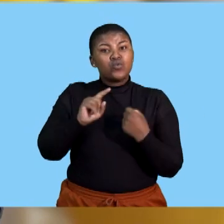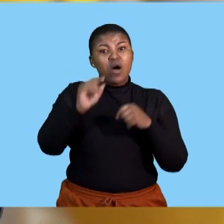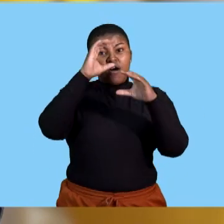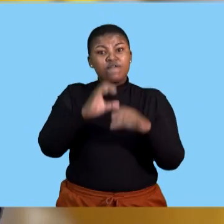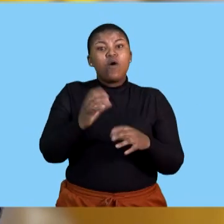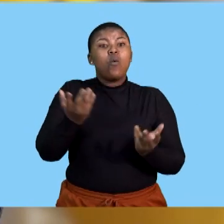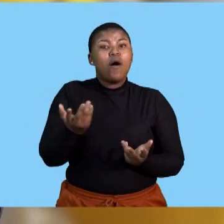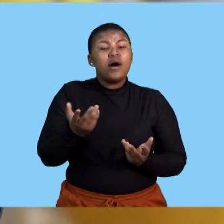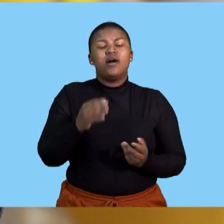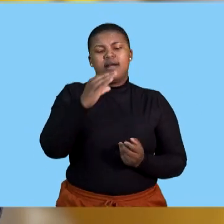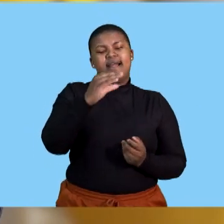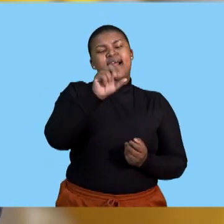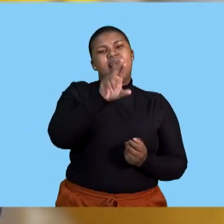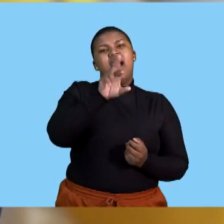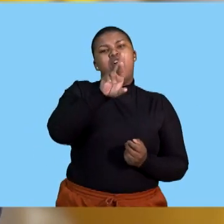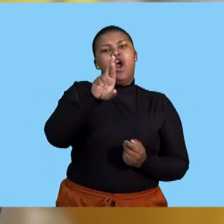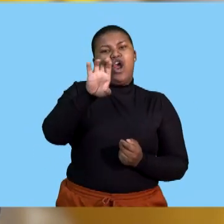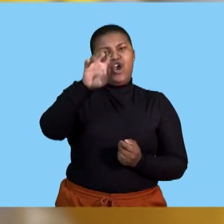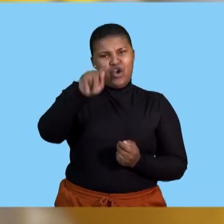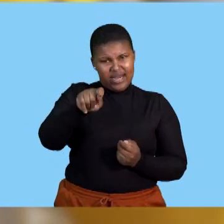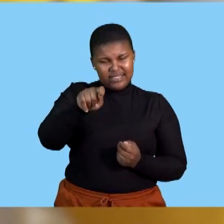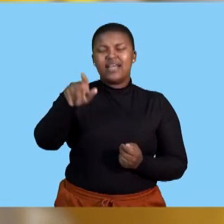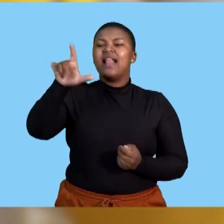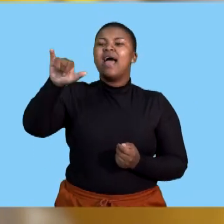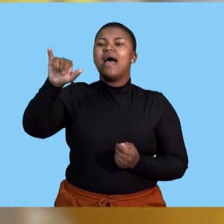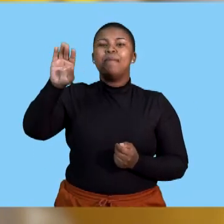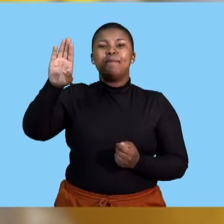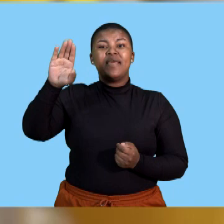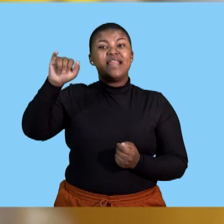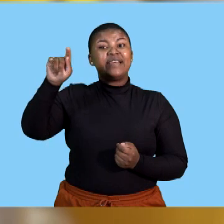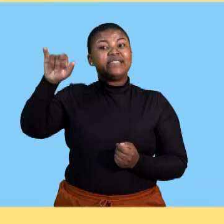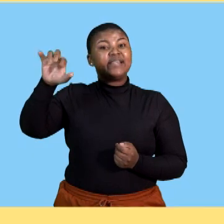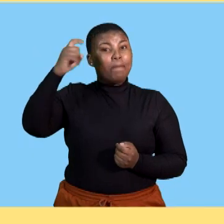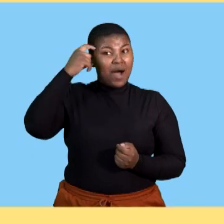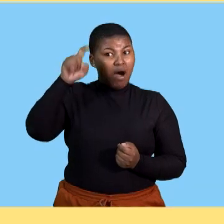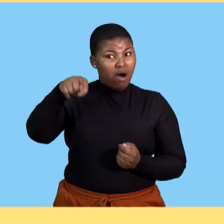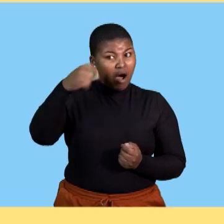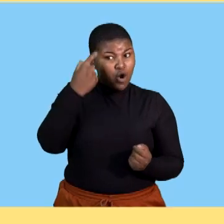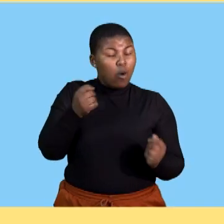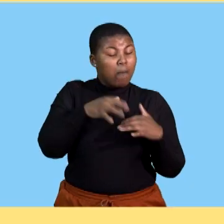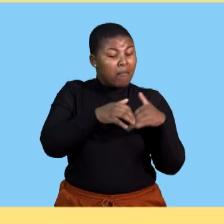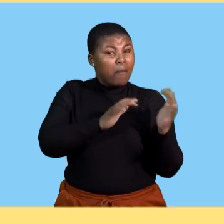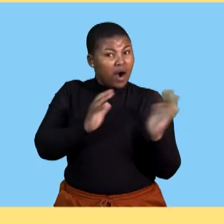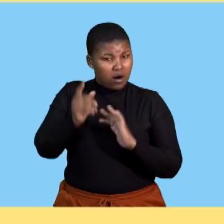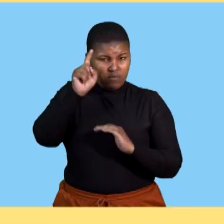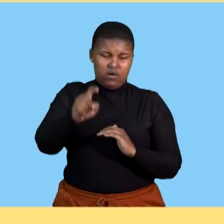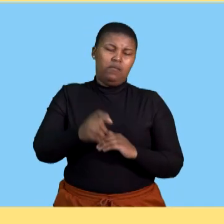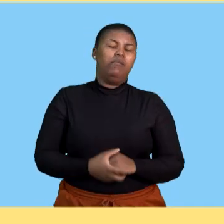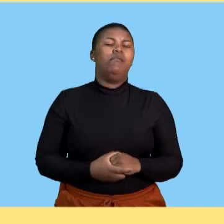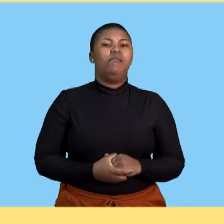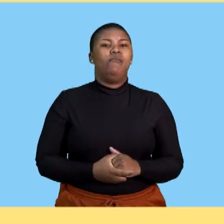today we're going to be focusing on current liabilities. So you have to know the format of the statement of financial position.